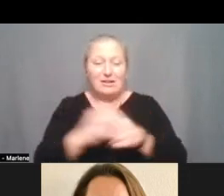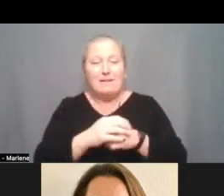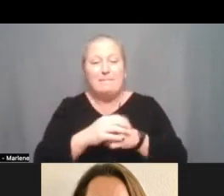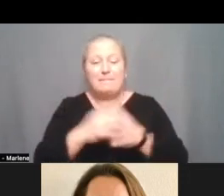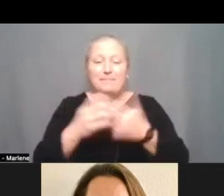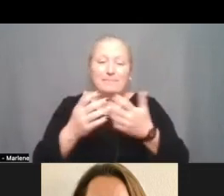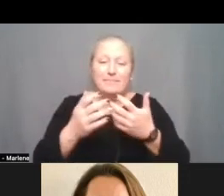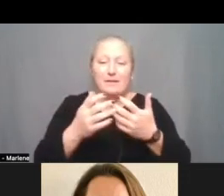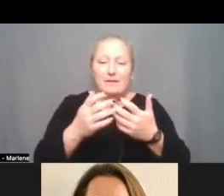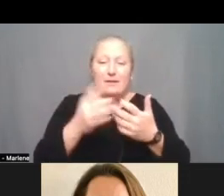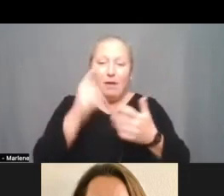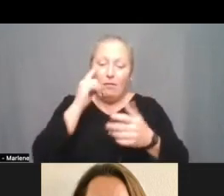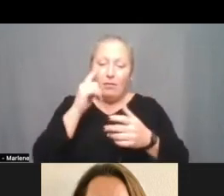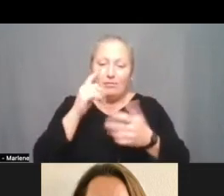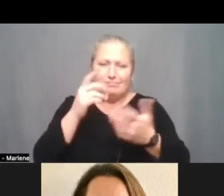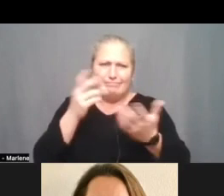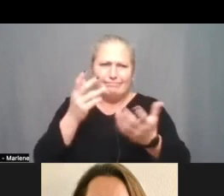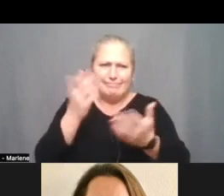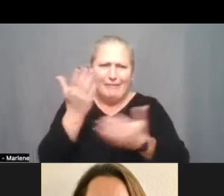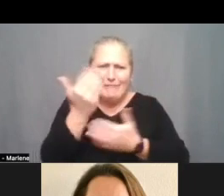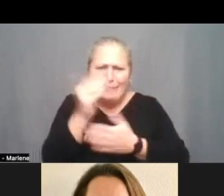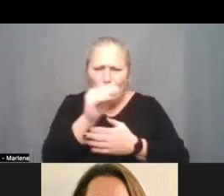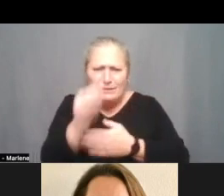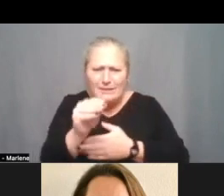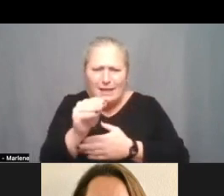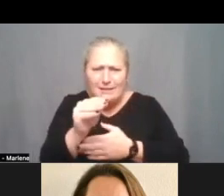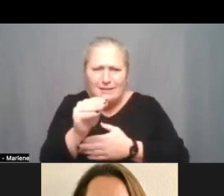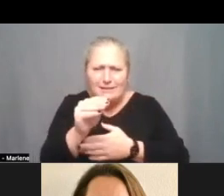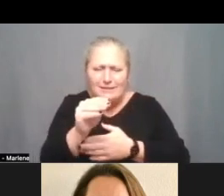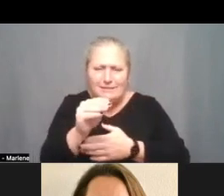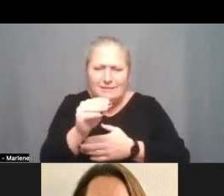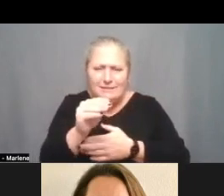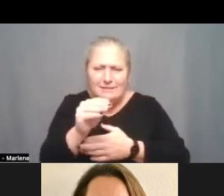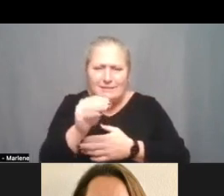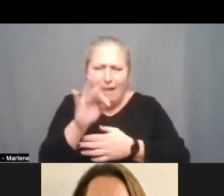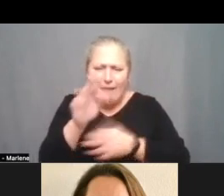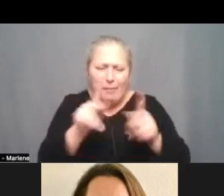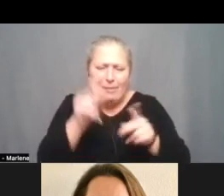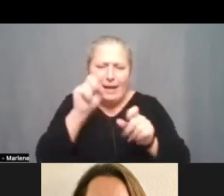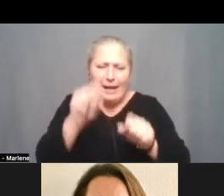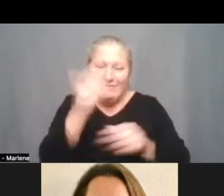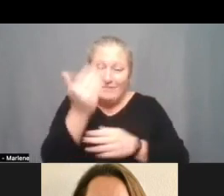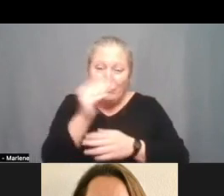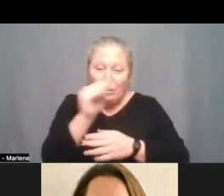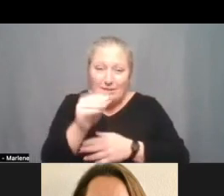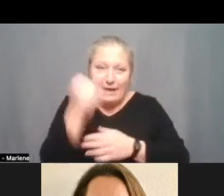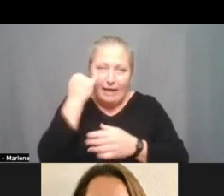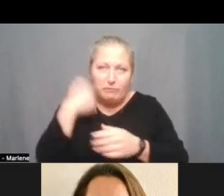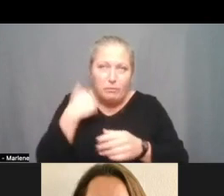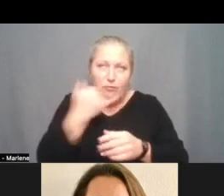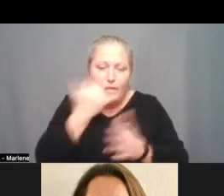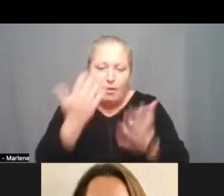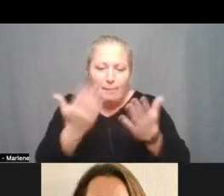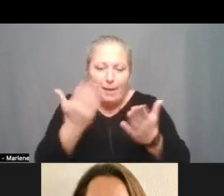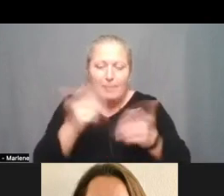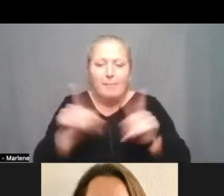being proficient what is it like 15 percent um of the population can be perceived and correct me if i'm wrong um